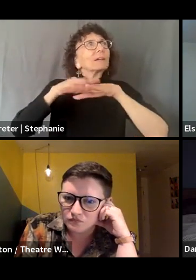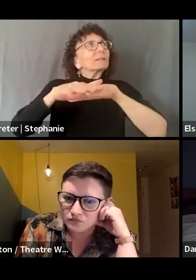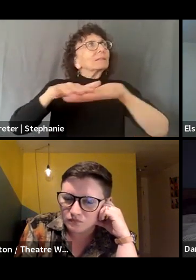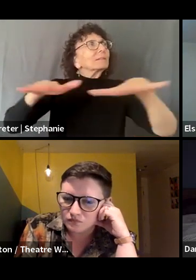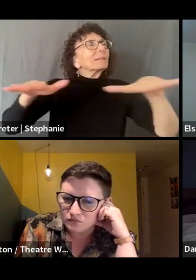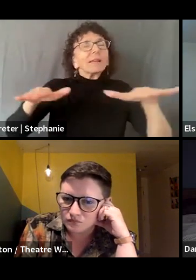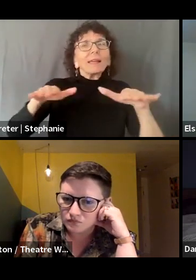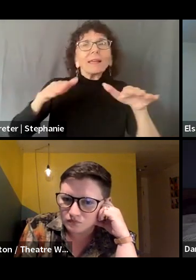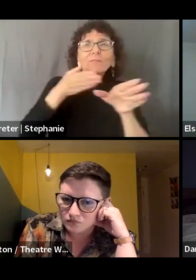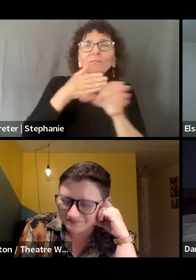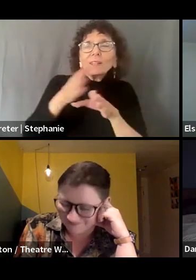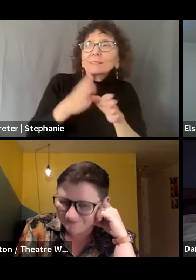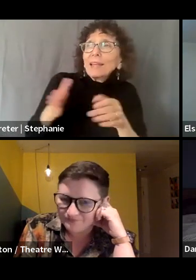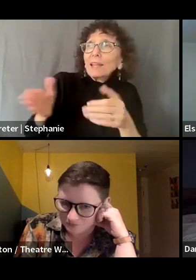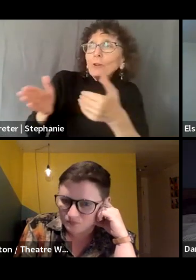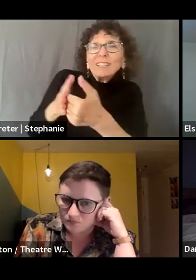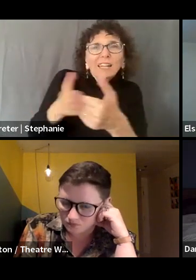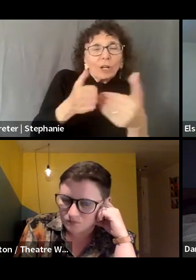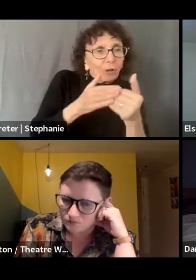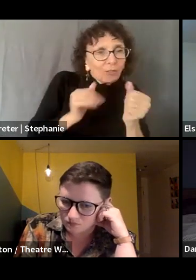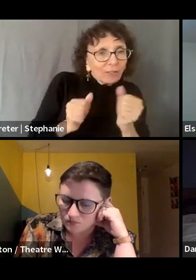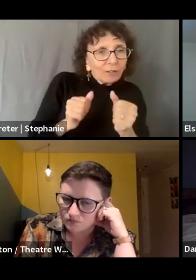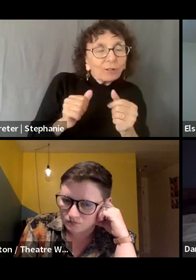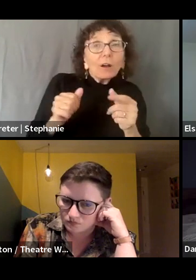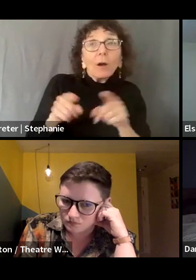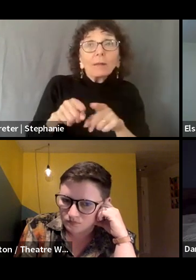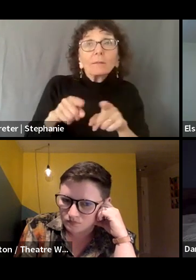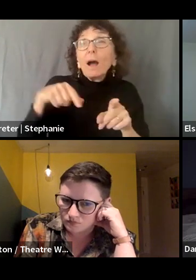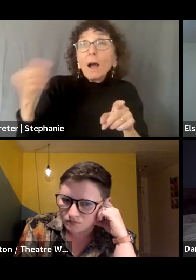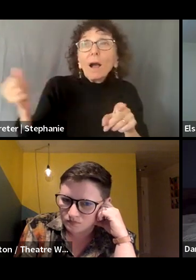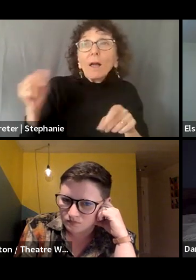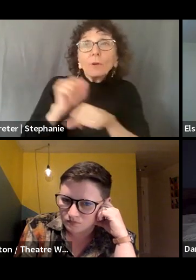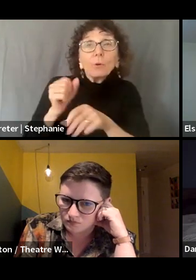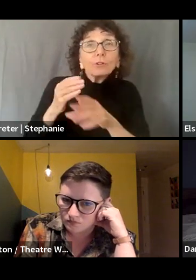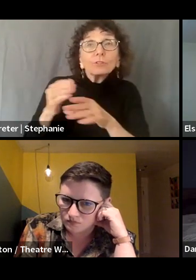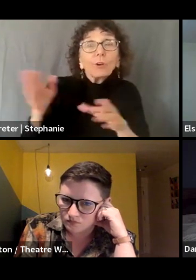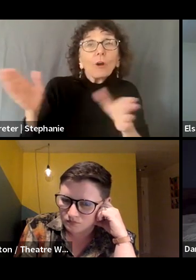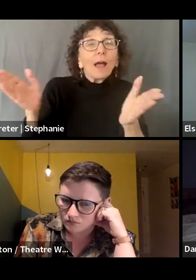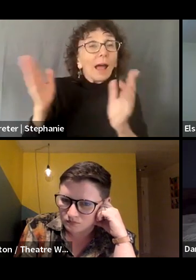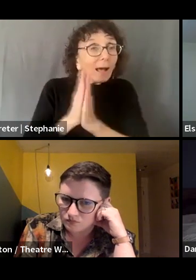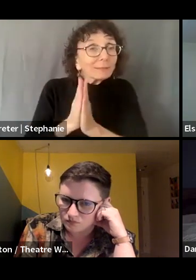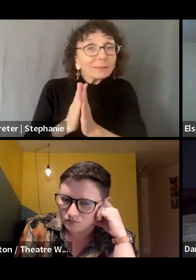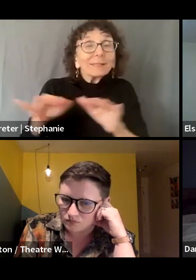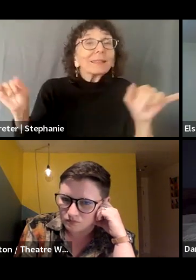fields and also workers in fields where they're asking similar questions, even if they don't seem adjacent.